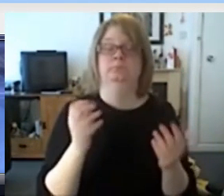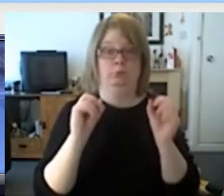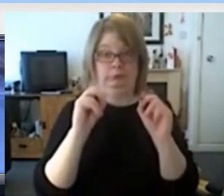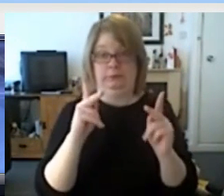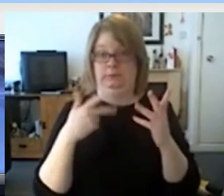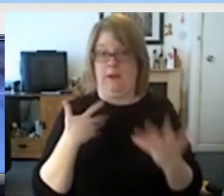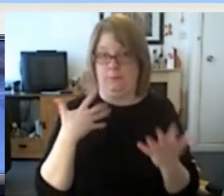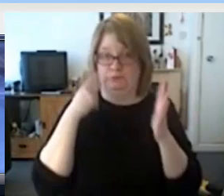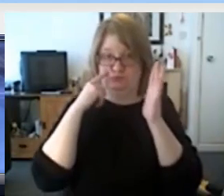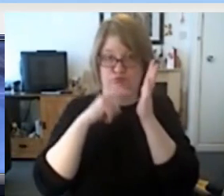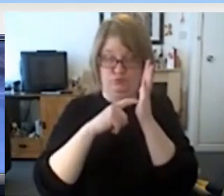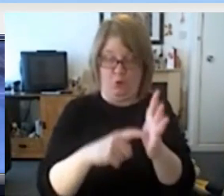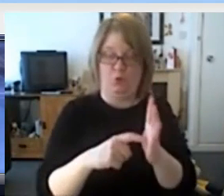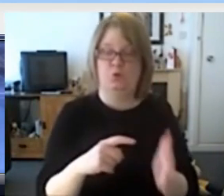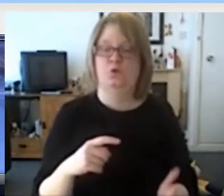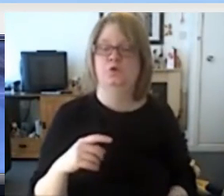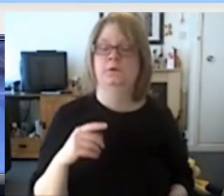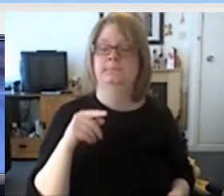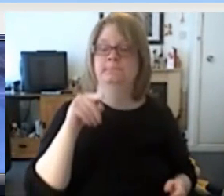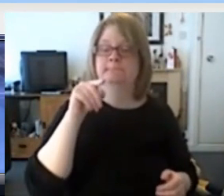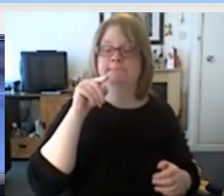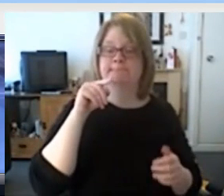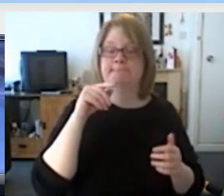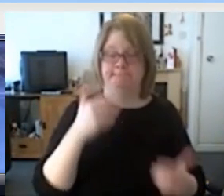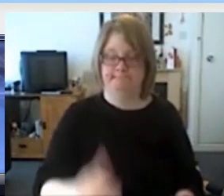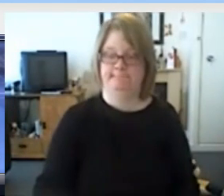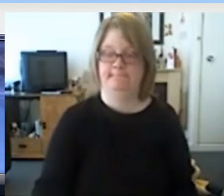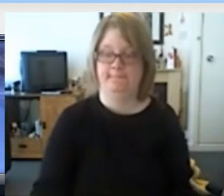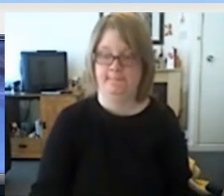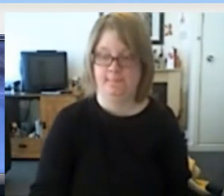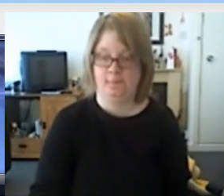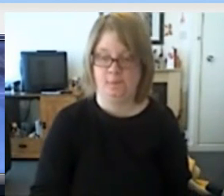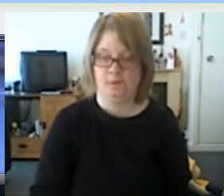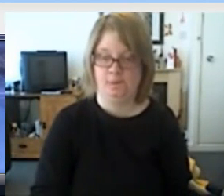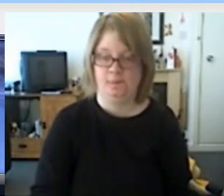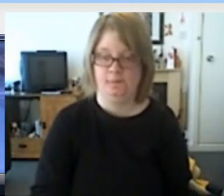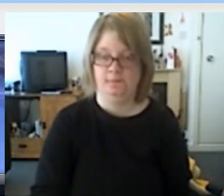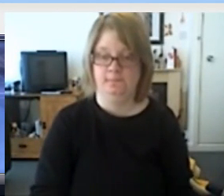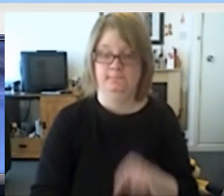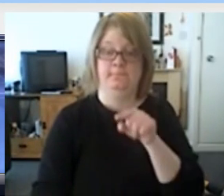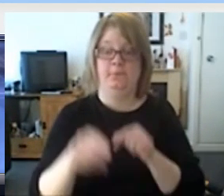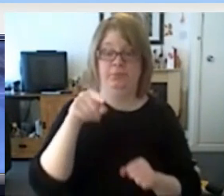something!